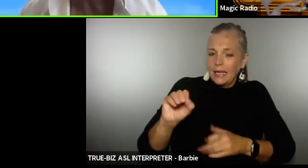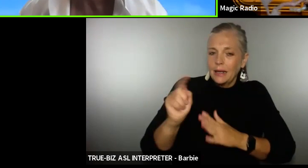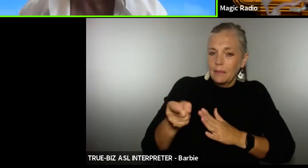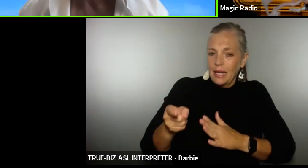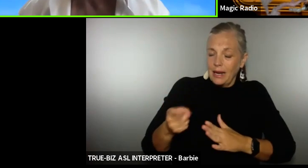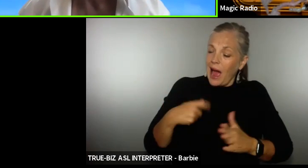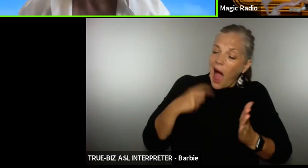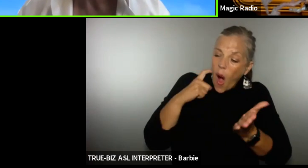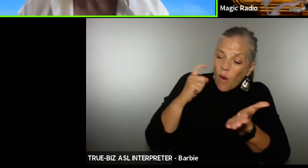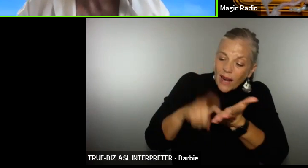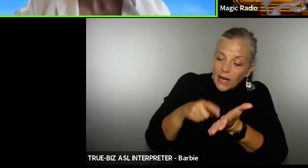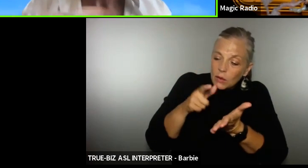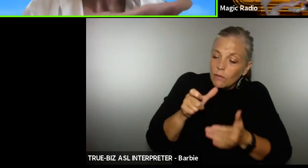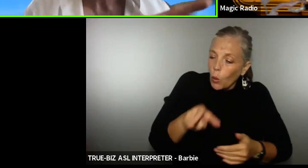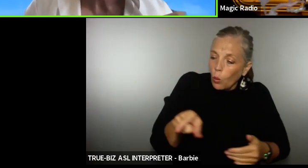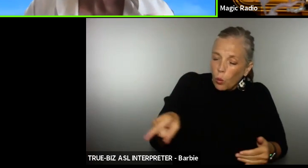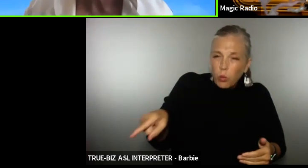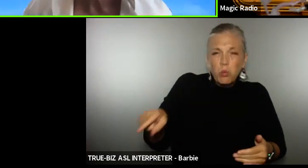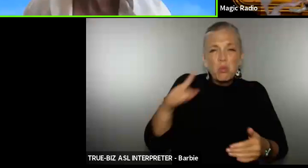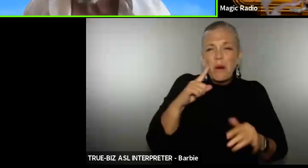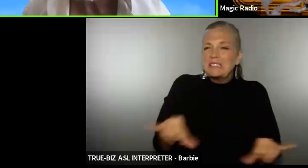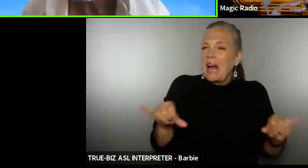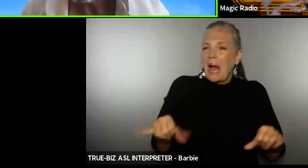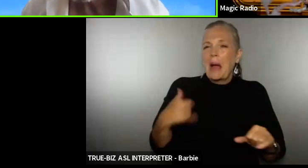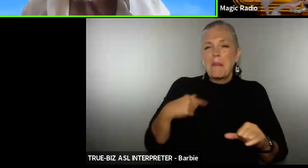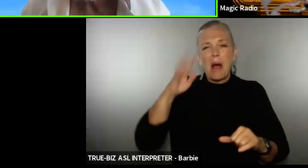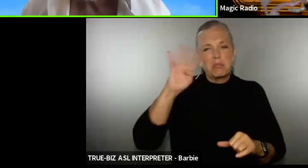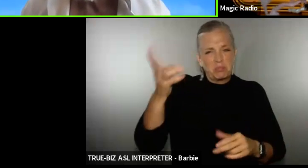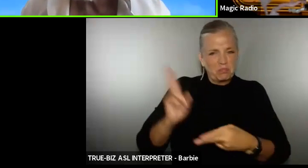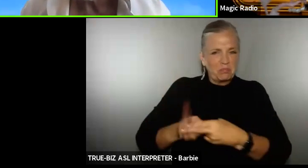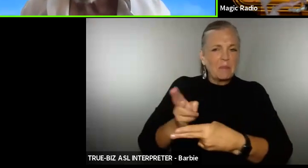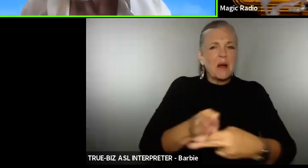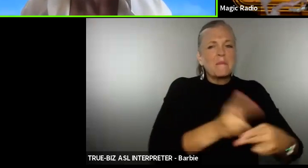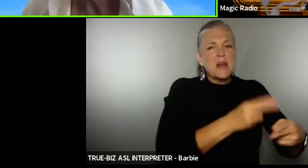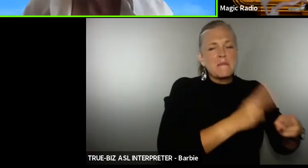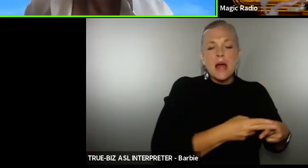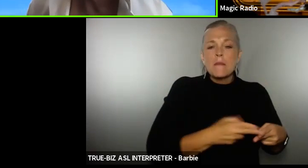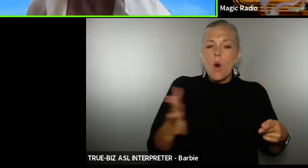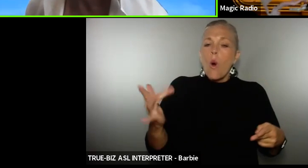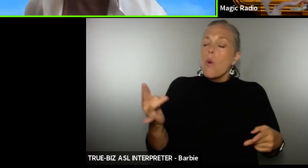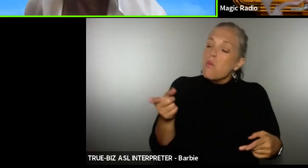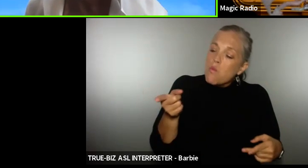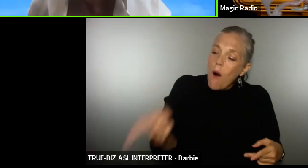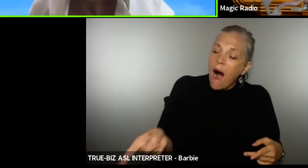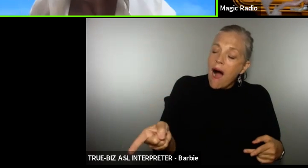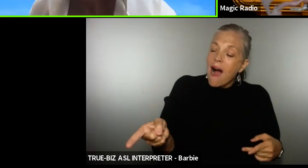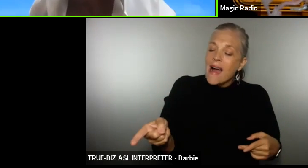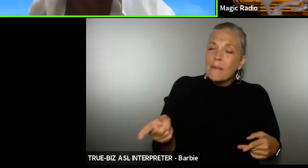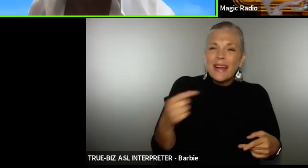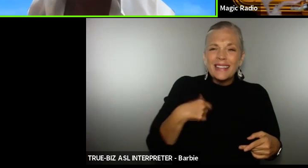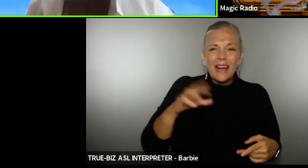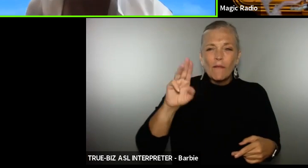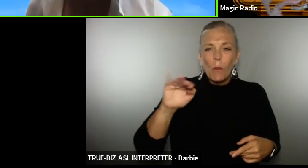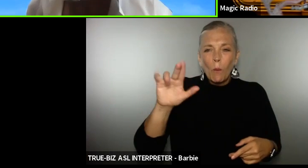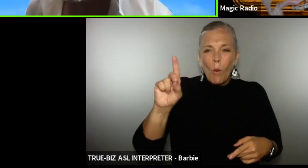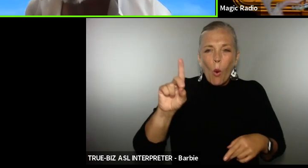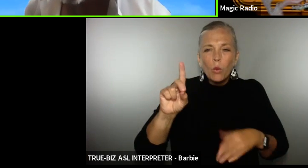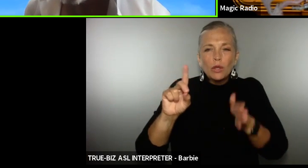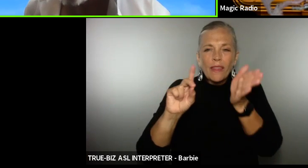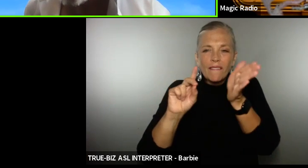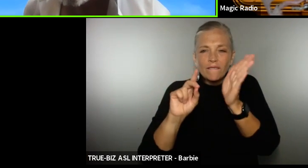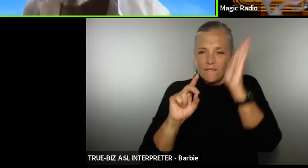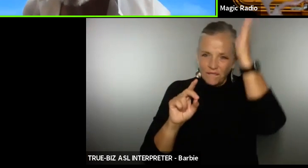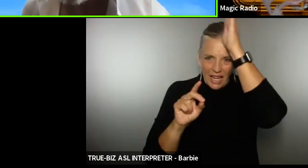of their fins that I see gliding around and around my craft they've been following my course for weeks the same bunch keeping me